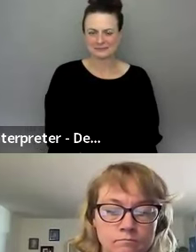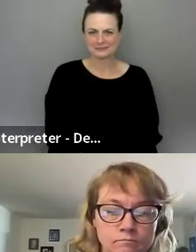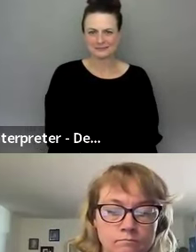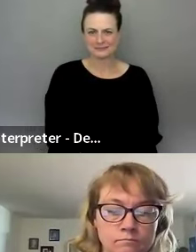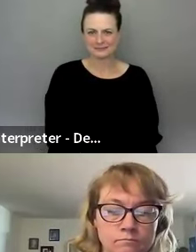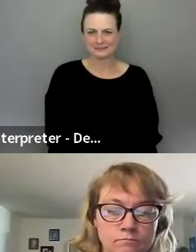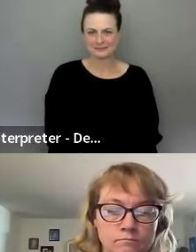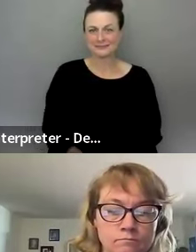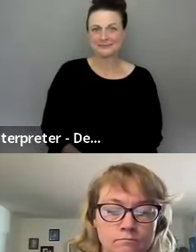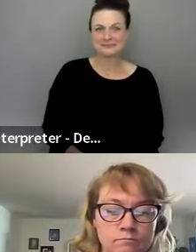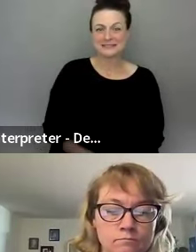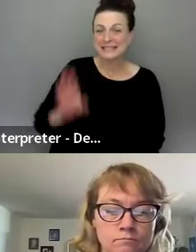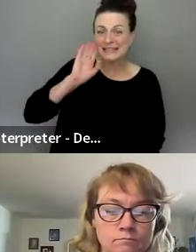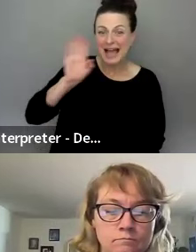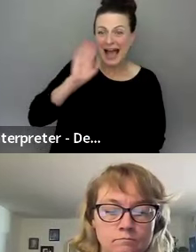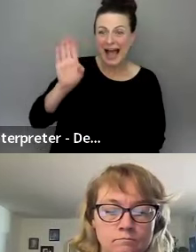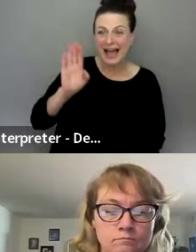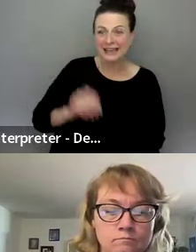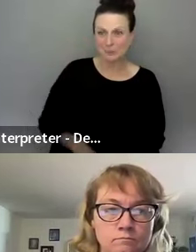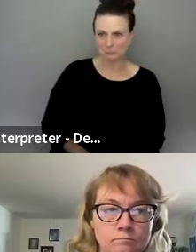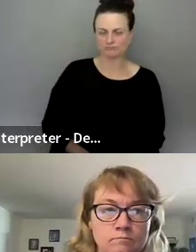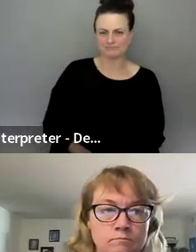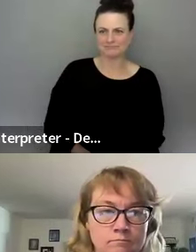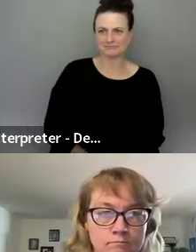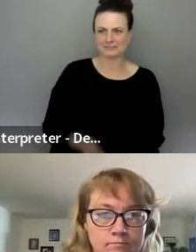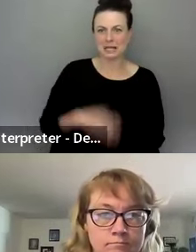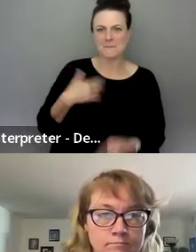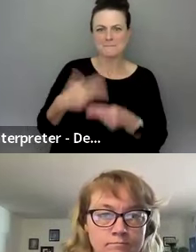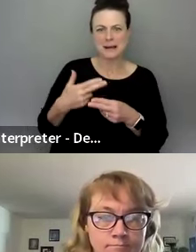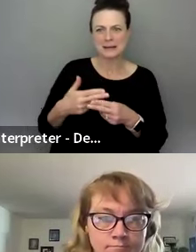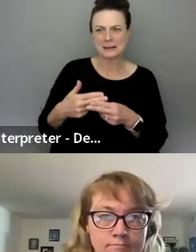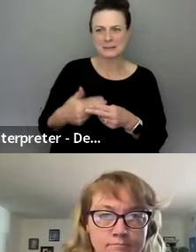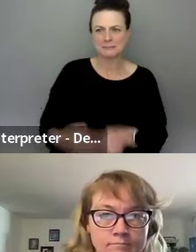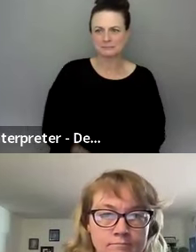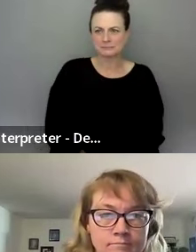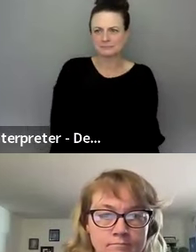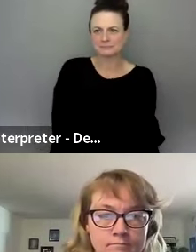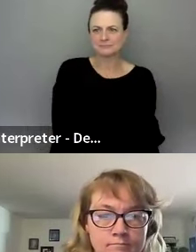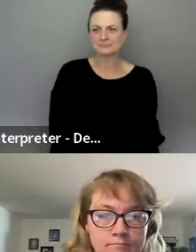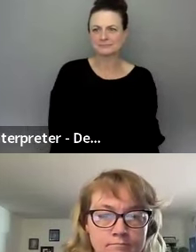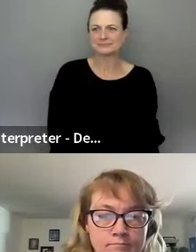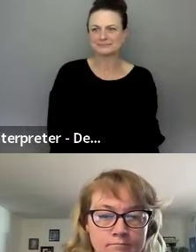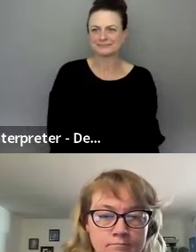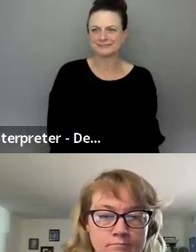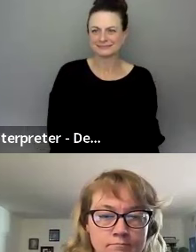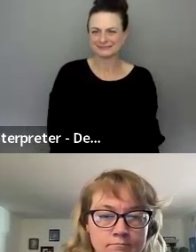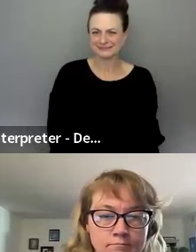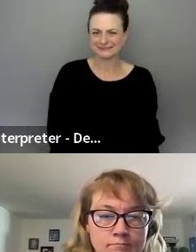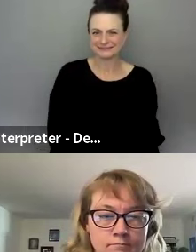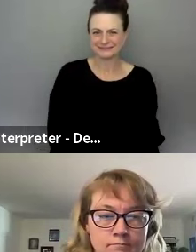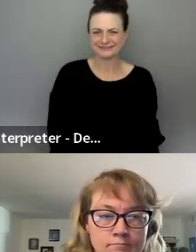Hi, everyone. My name is, uh, Alex Thorne. Uh, you can call me Alex if it's easier.